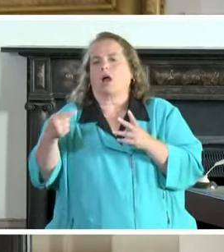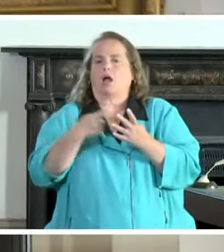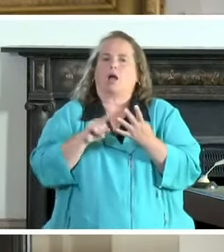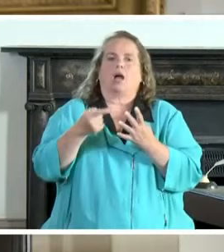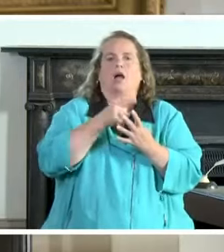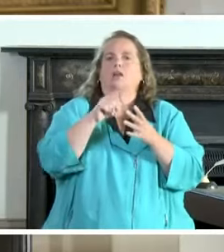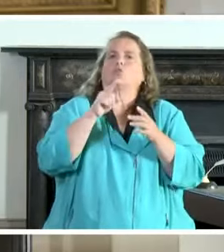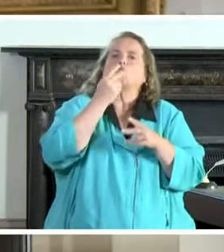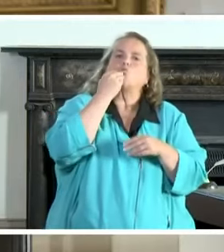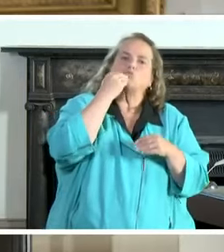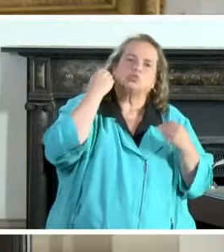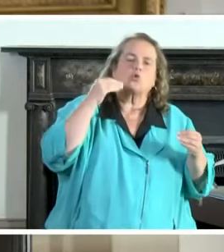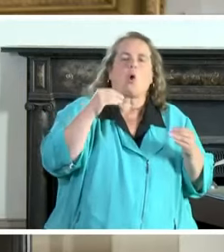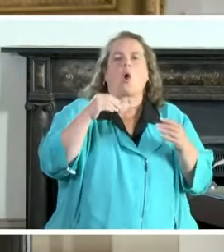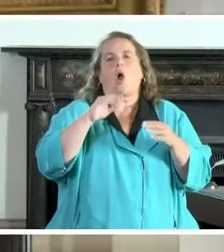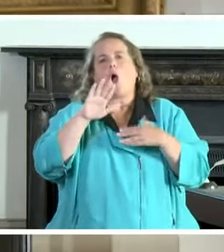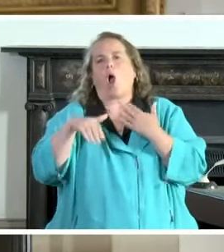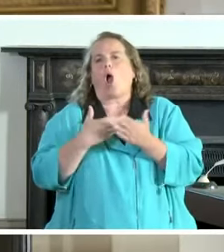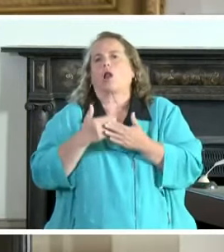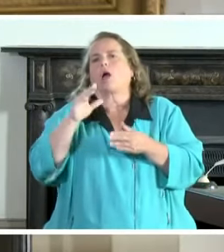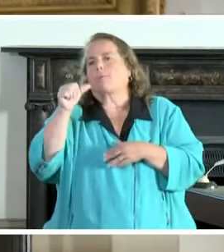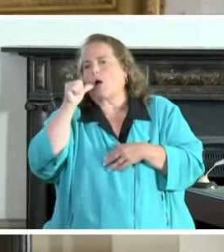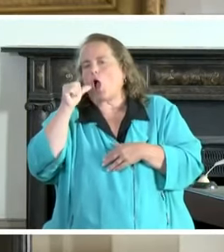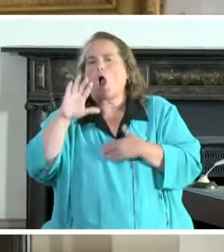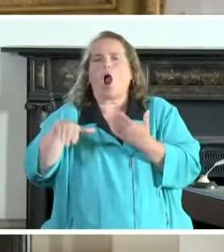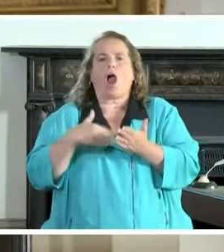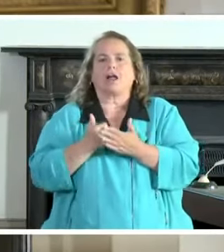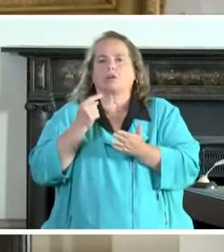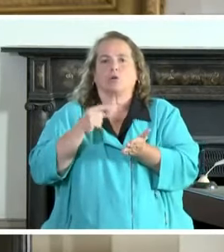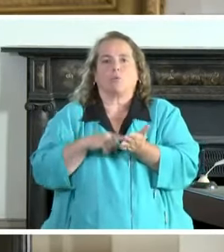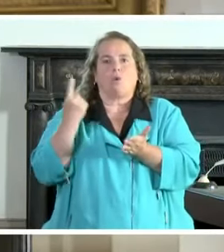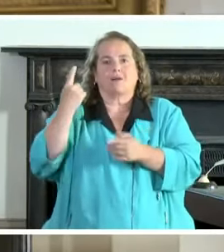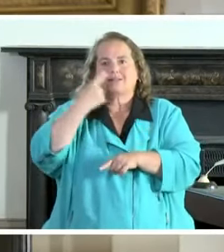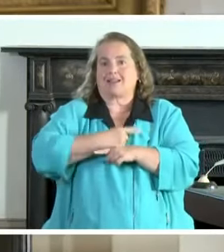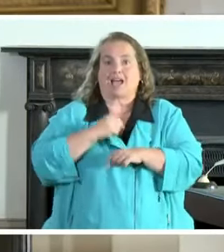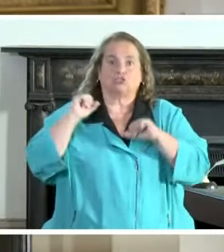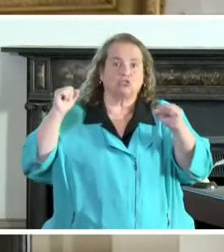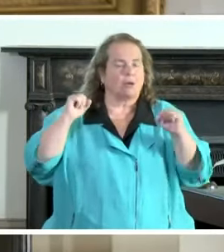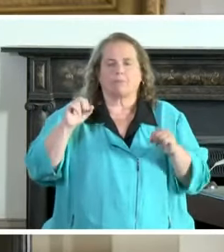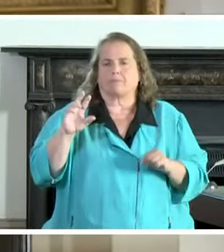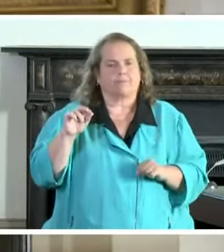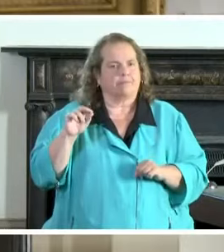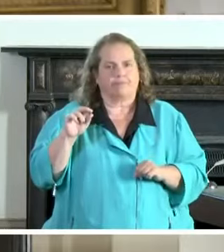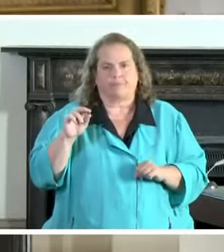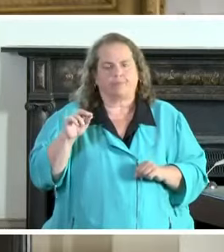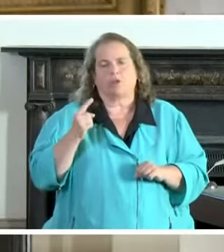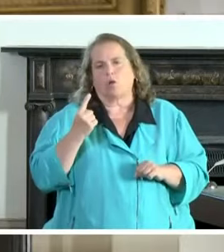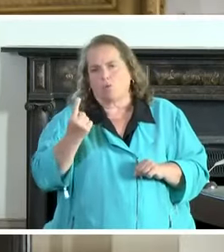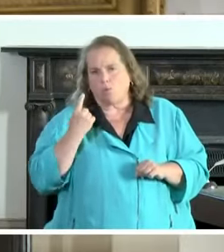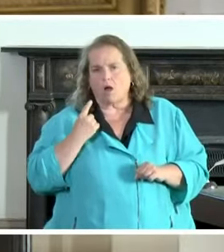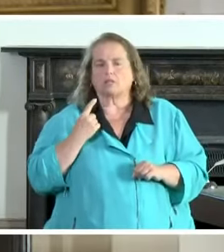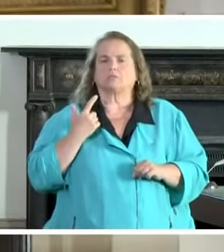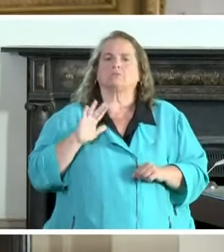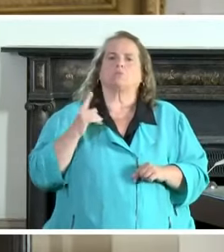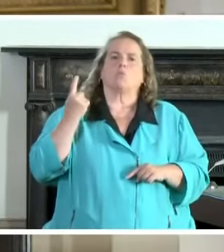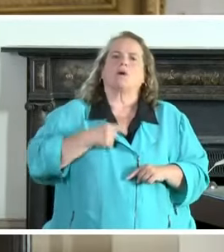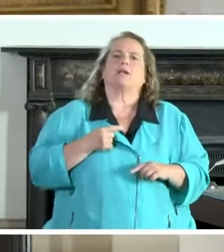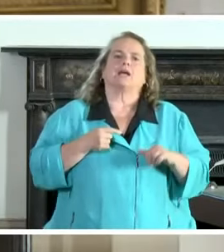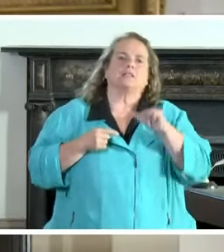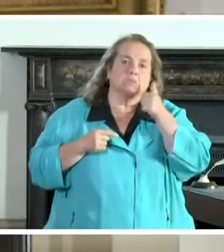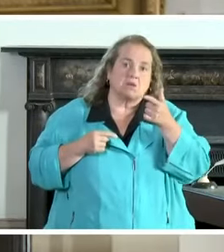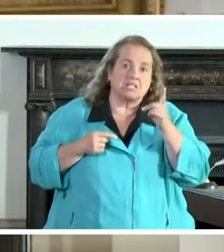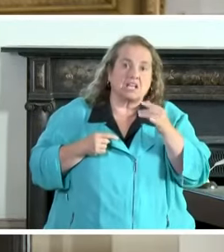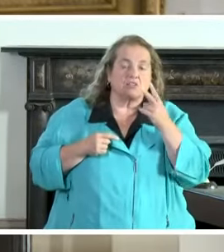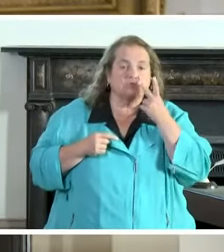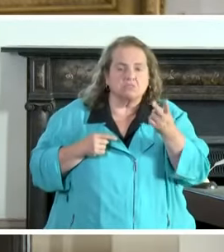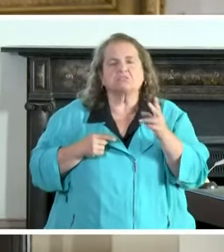the grocery store a bar and everything the gym all in one day you know if if if you go to those places